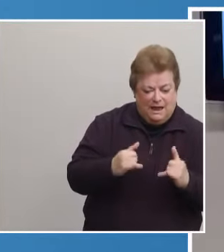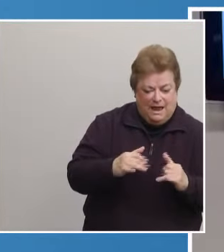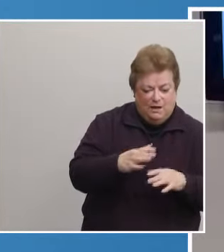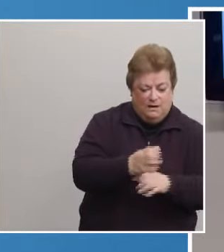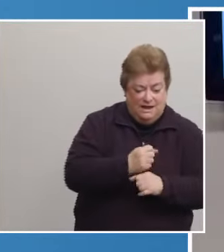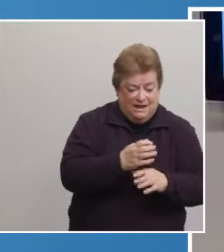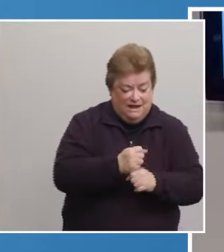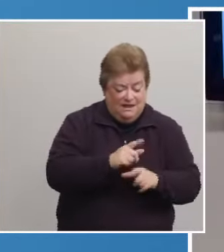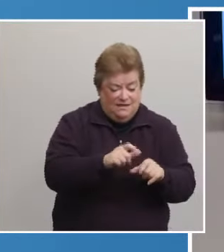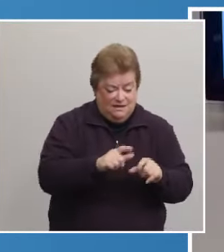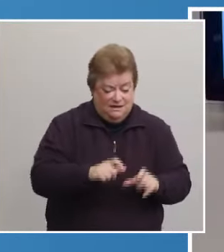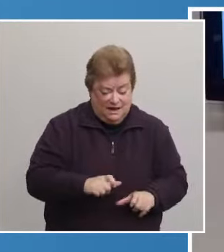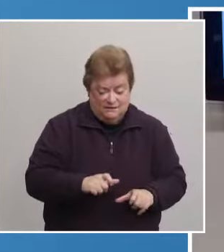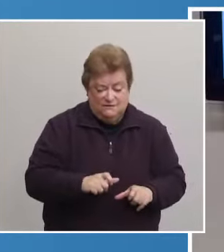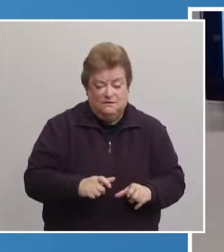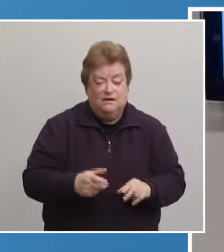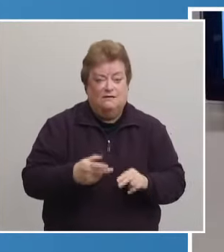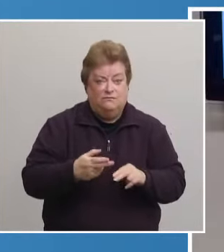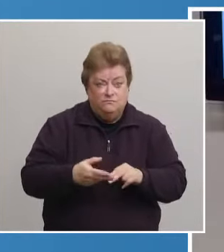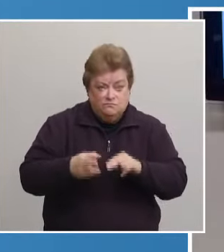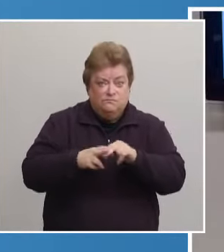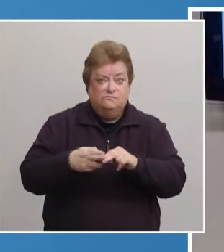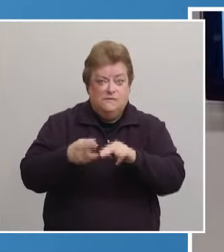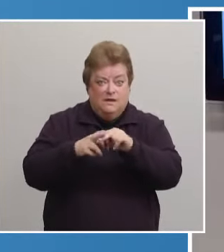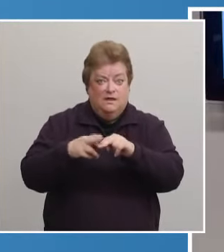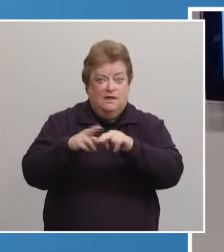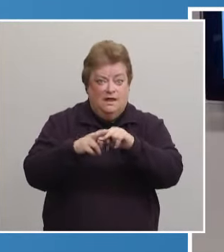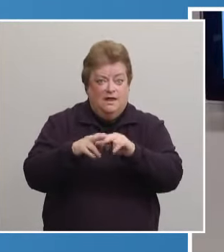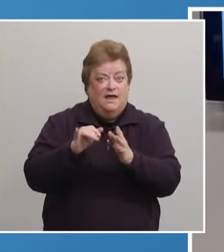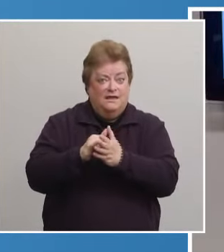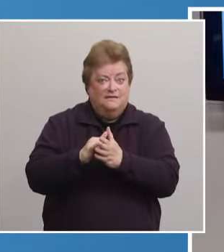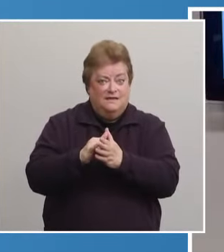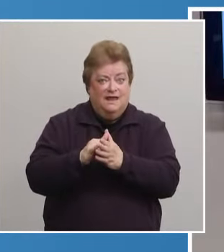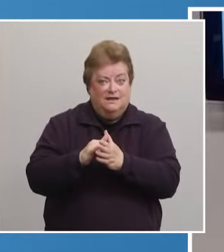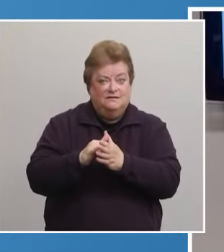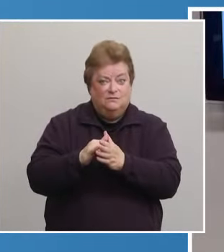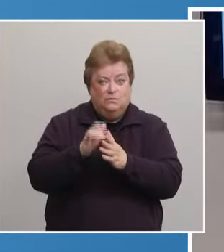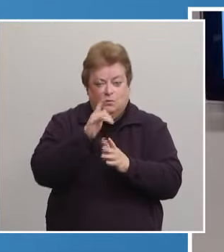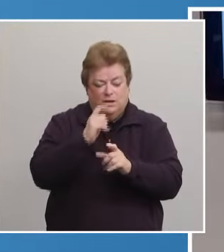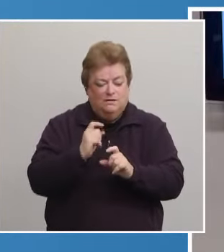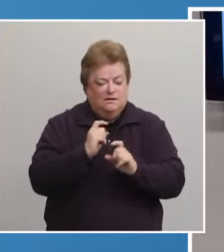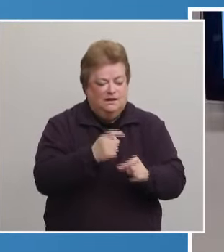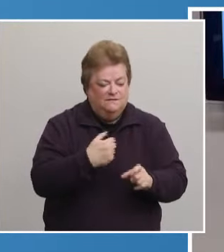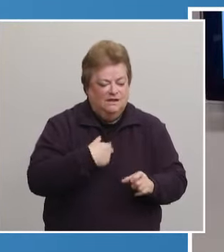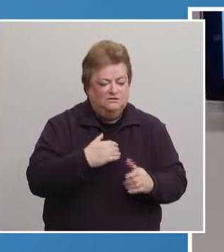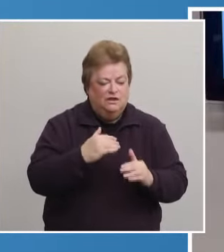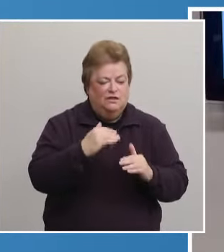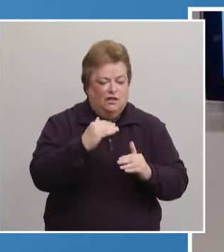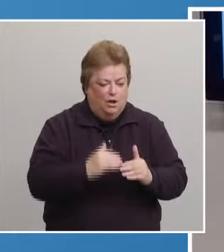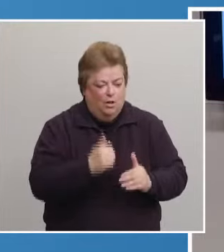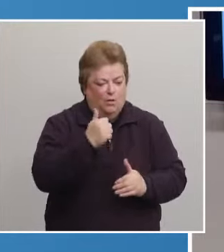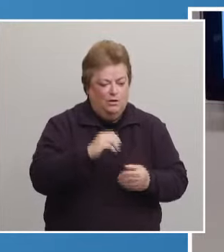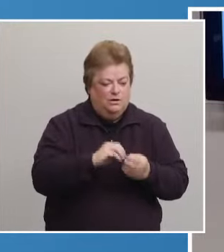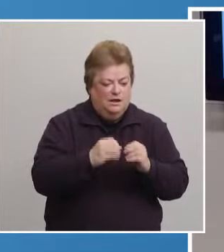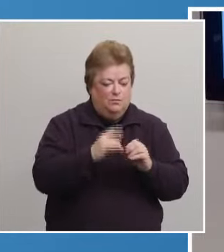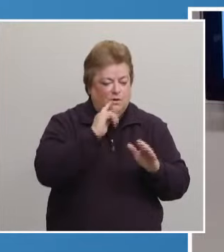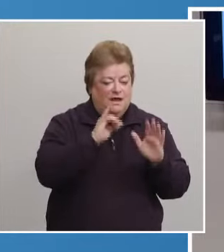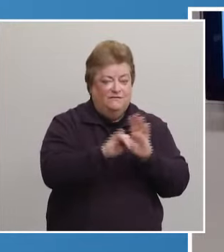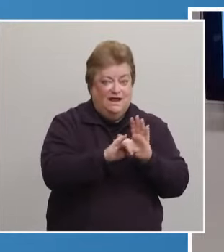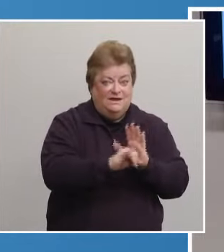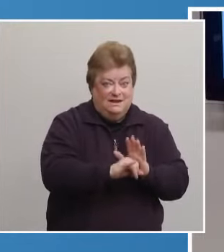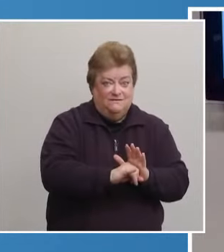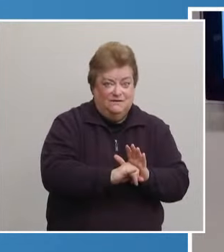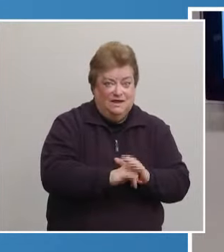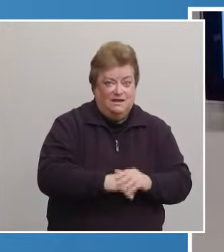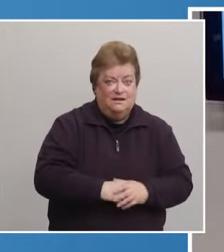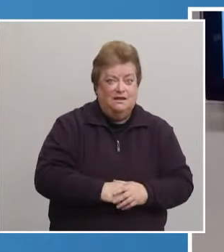and across the state and this continues to contributes to the lower number of identified cases, but